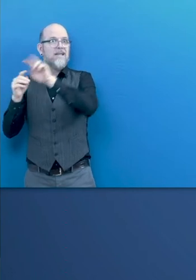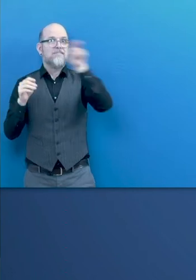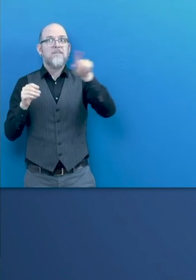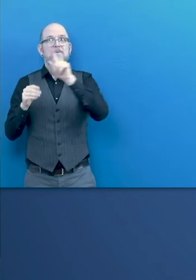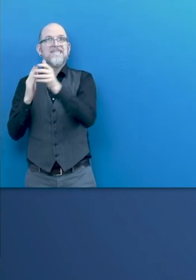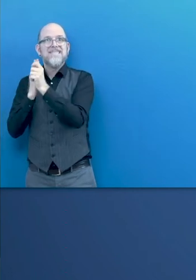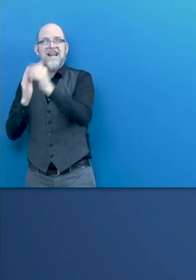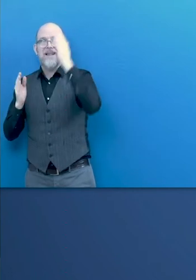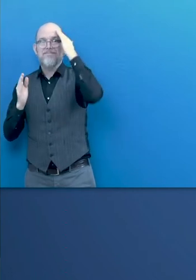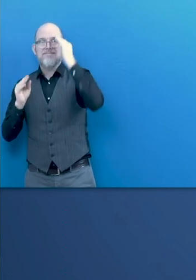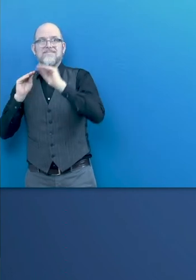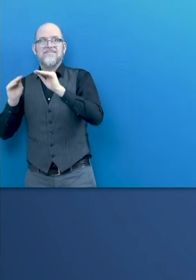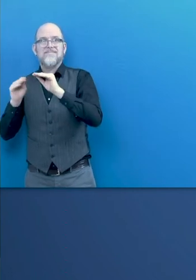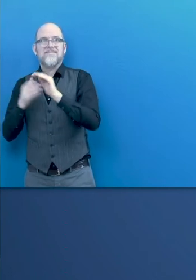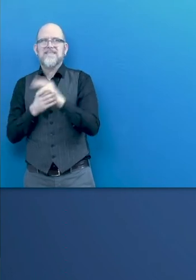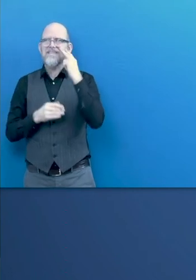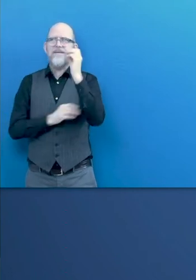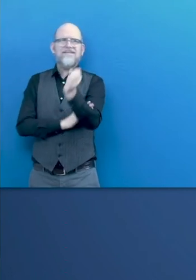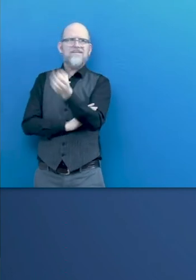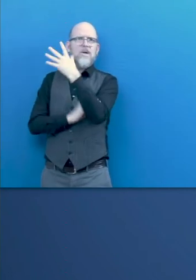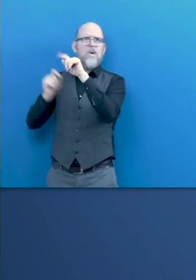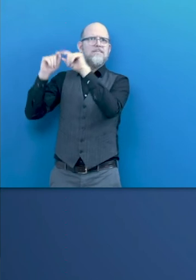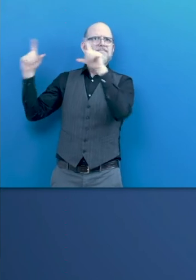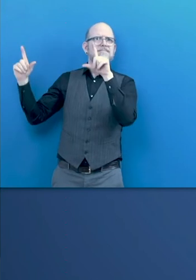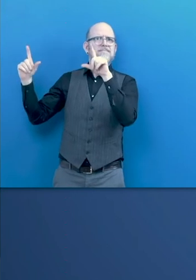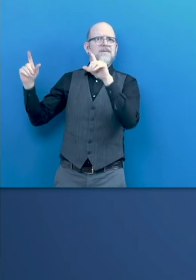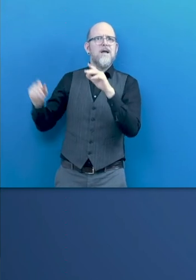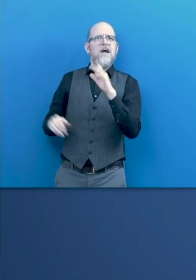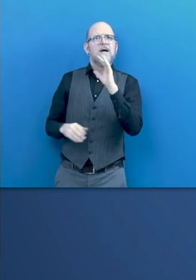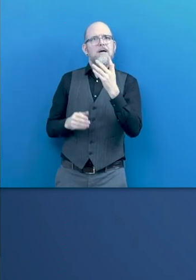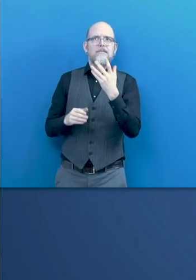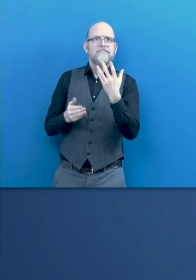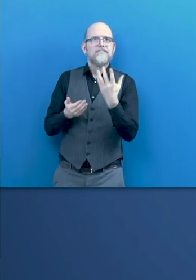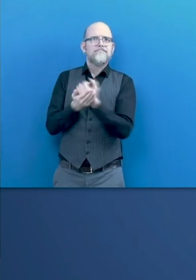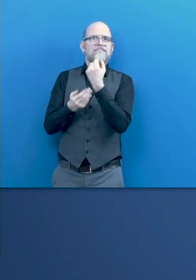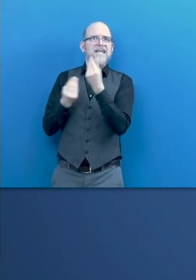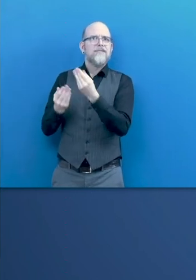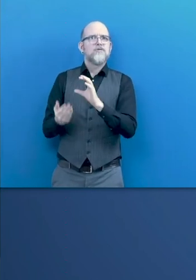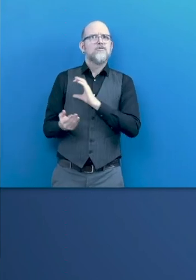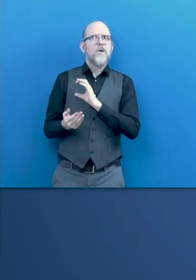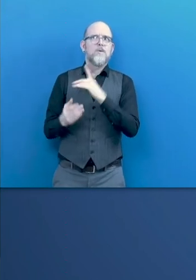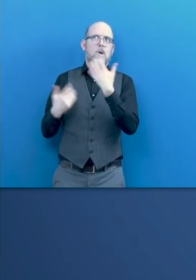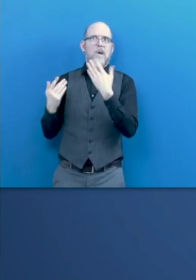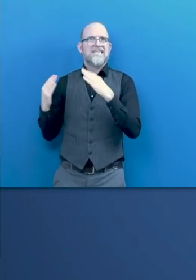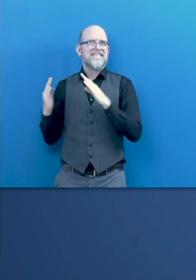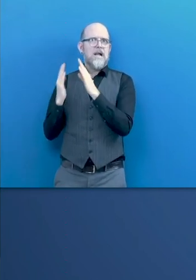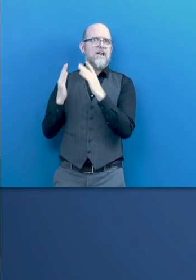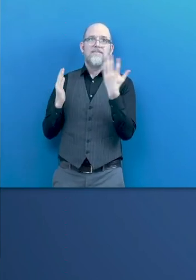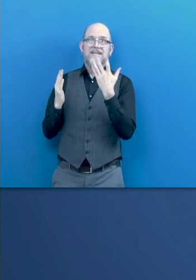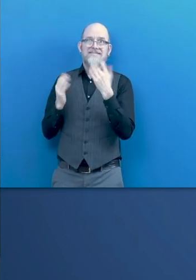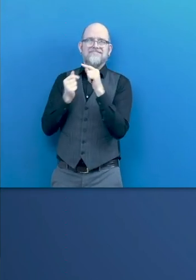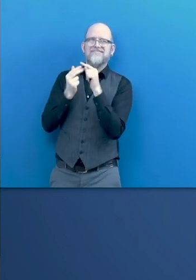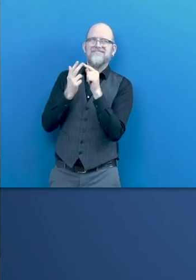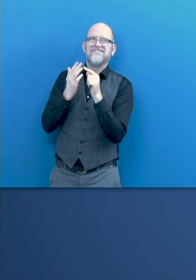find. So here we have some of these challenges identified in this new world of work